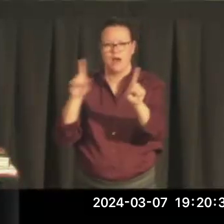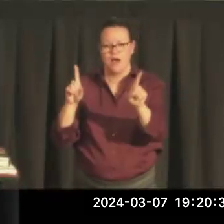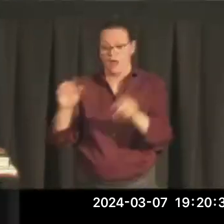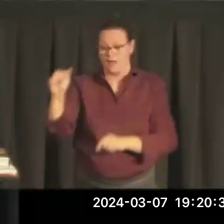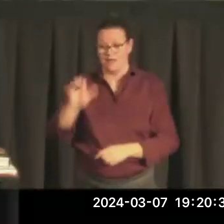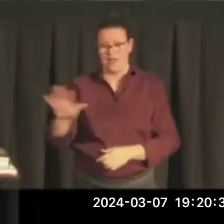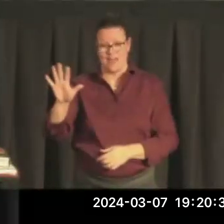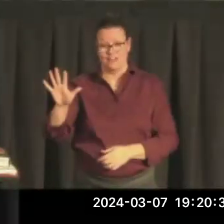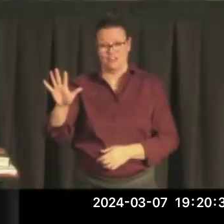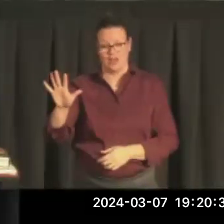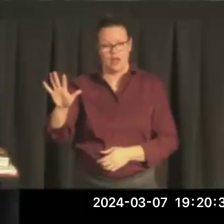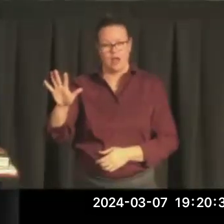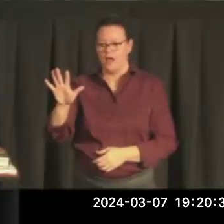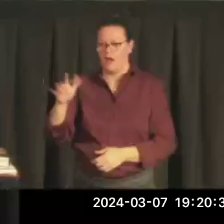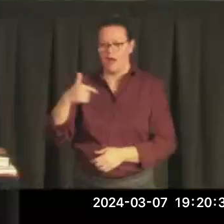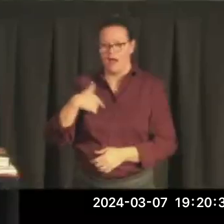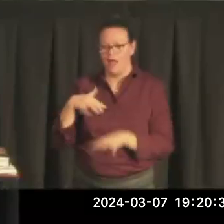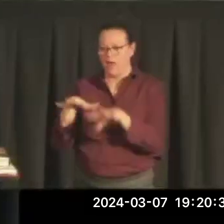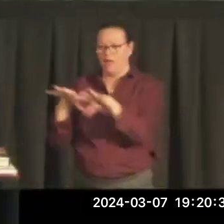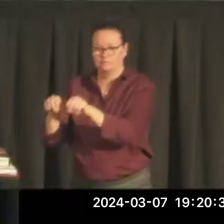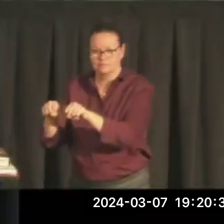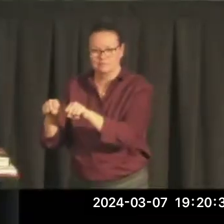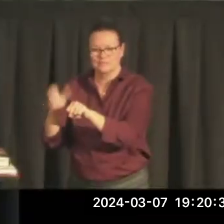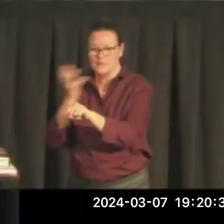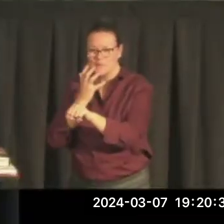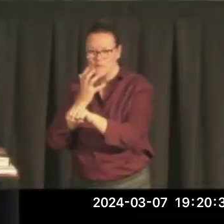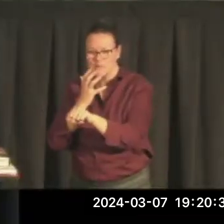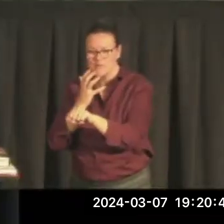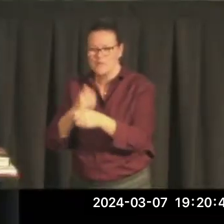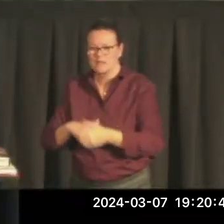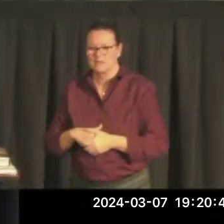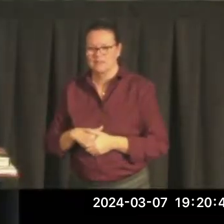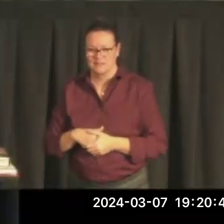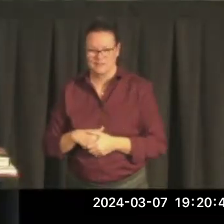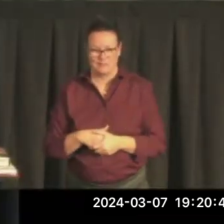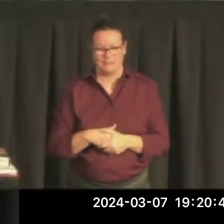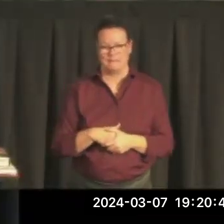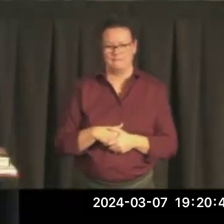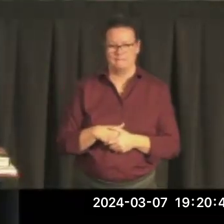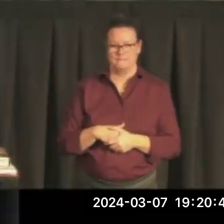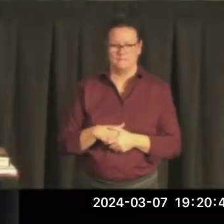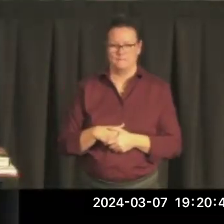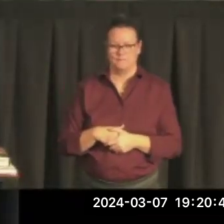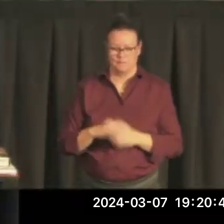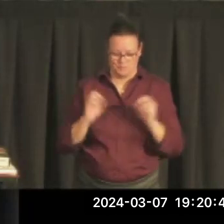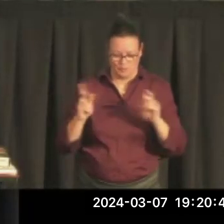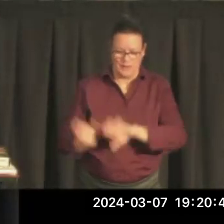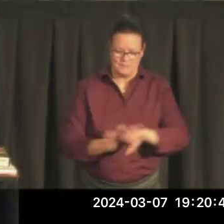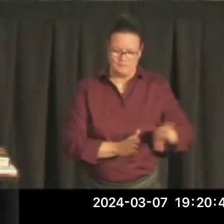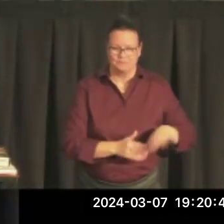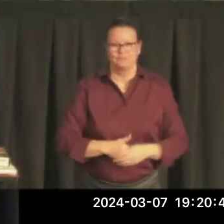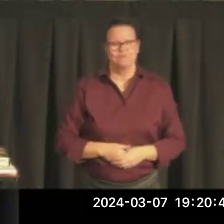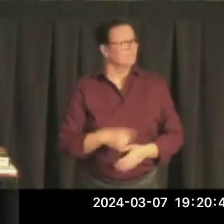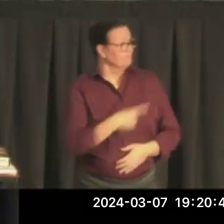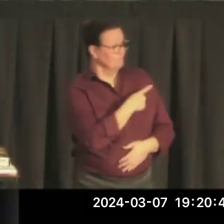The war is over. I mean, he goes, by the way, and you can see him in these images.